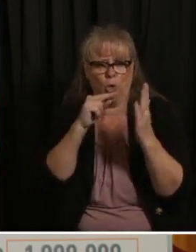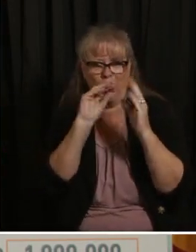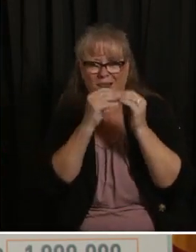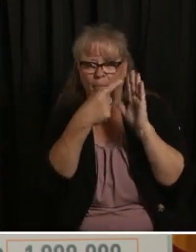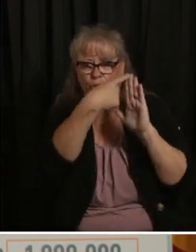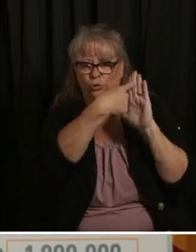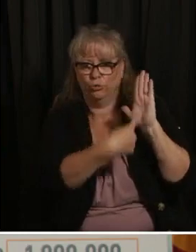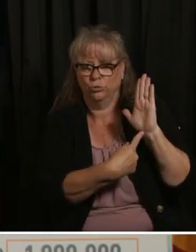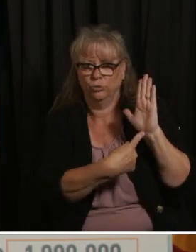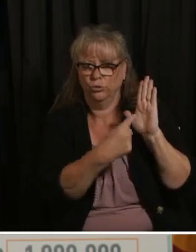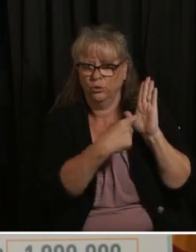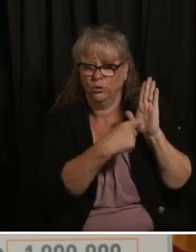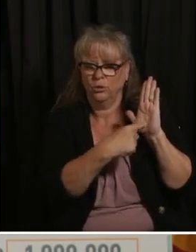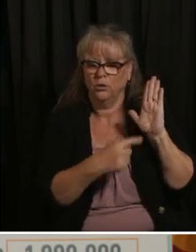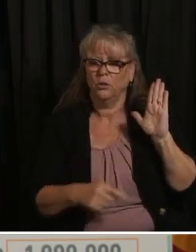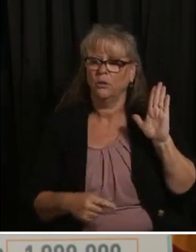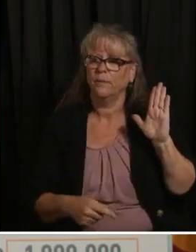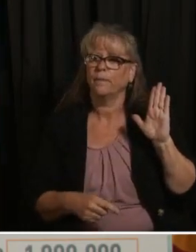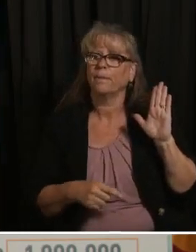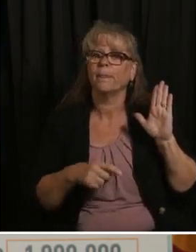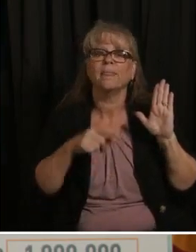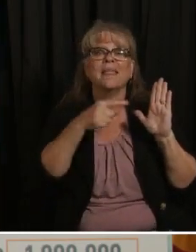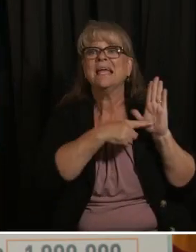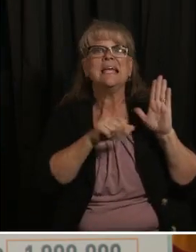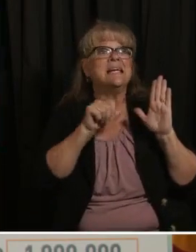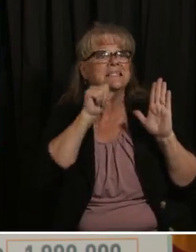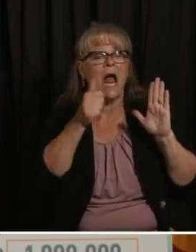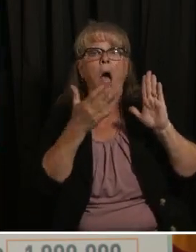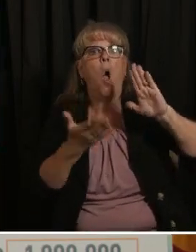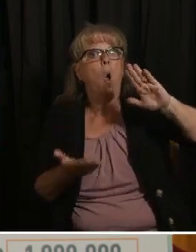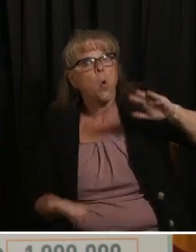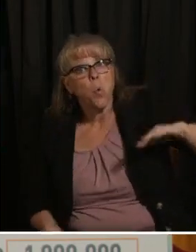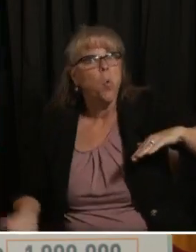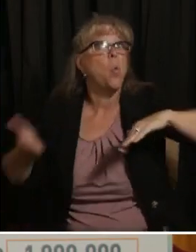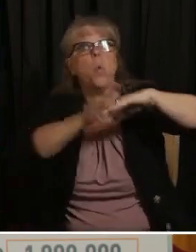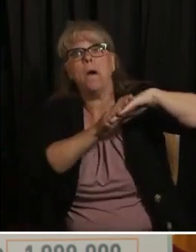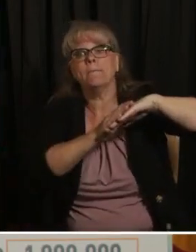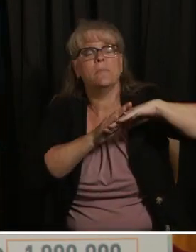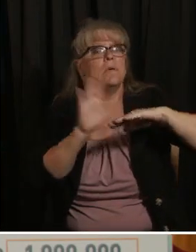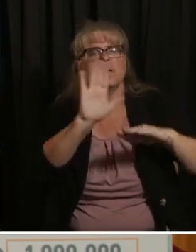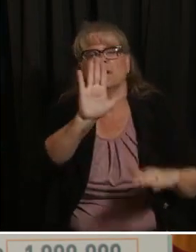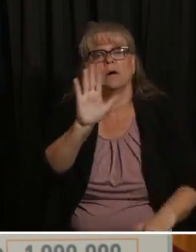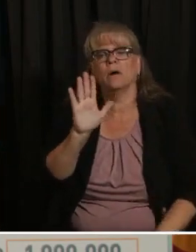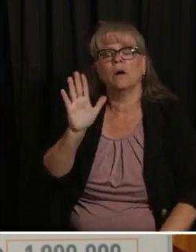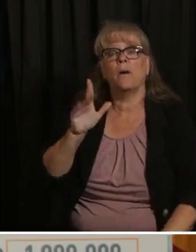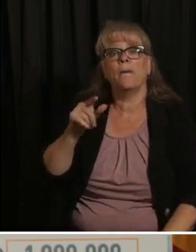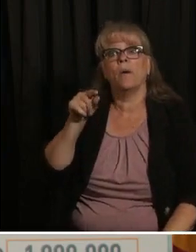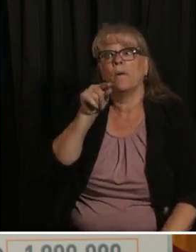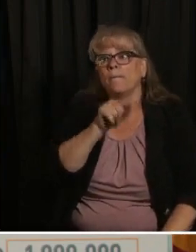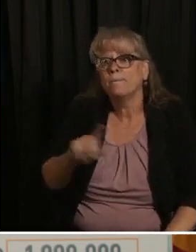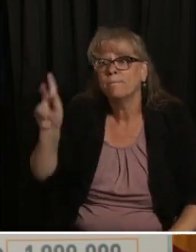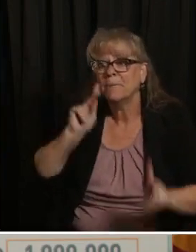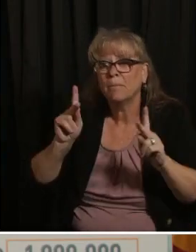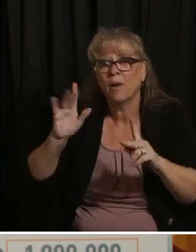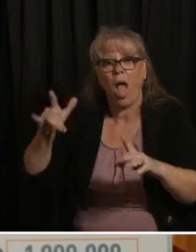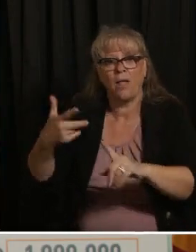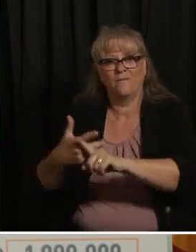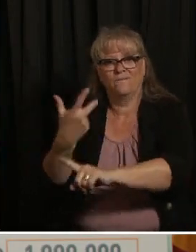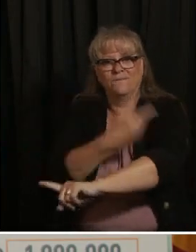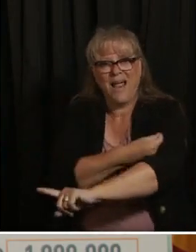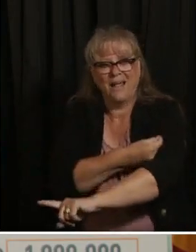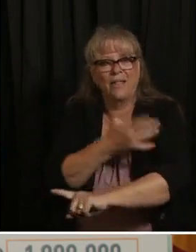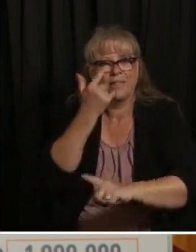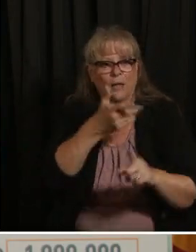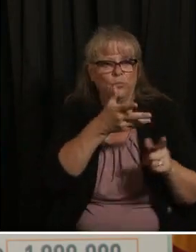very much or at all because there's a smaller and smaller group that hasn't been vaccinated um we are approaching and we are optimistic